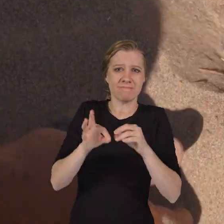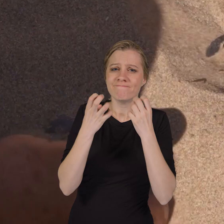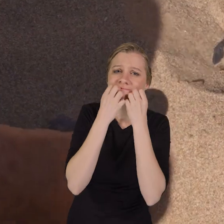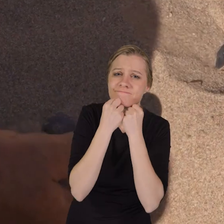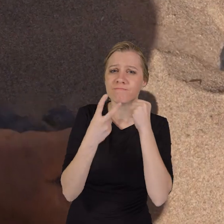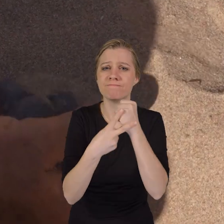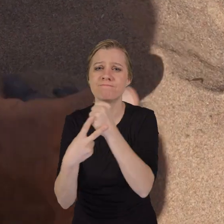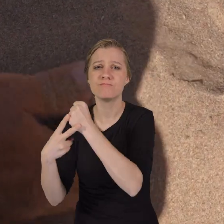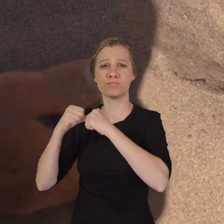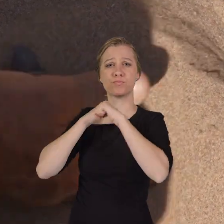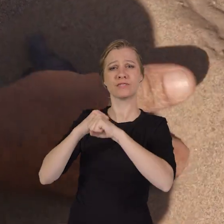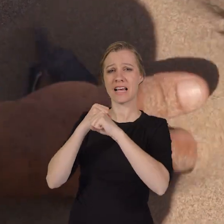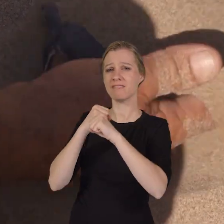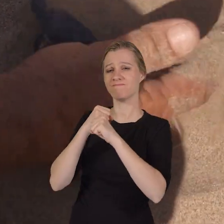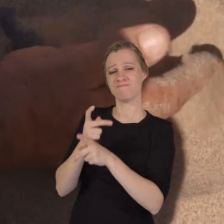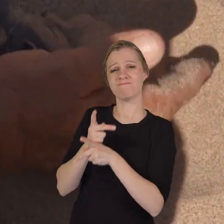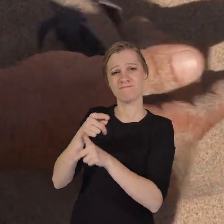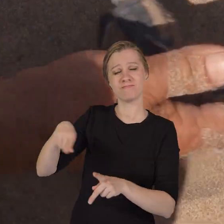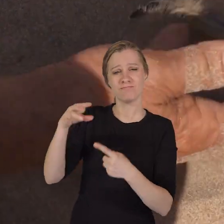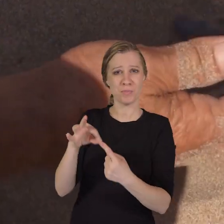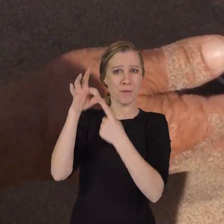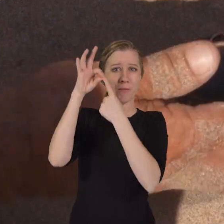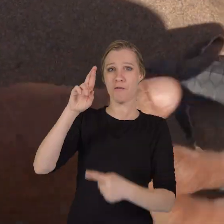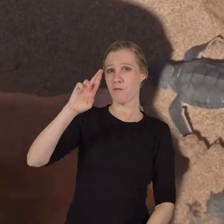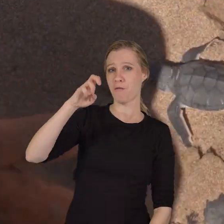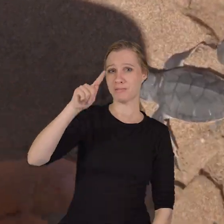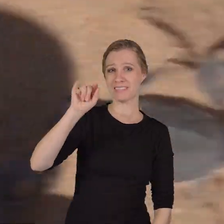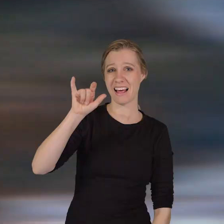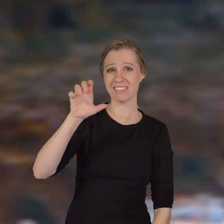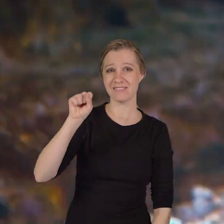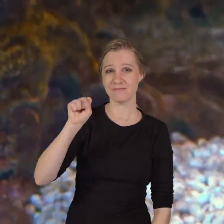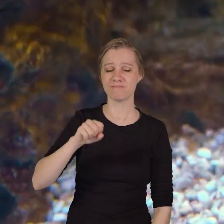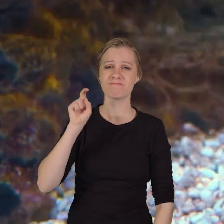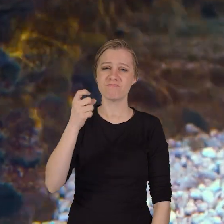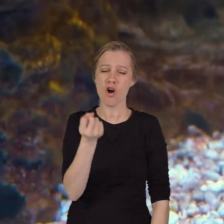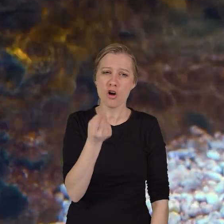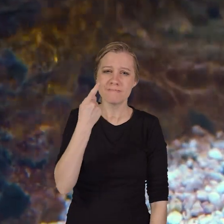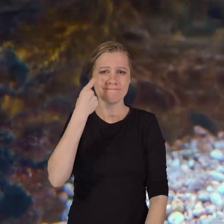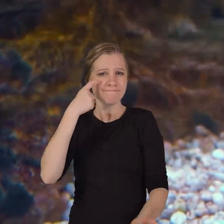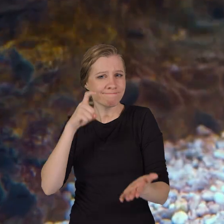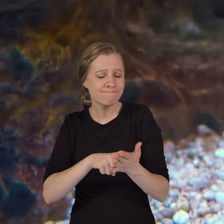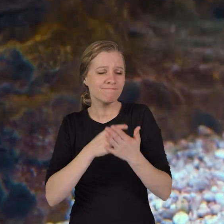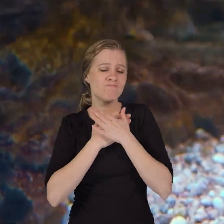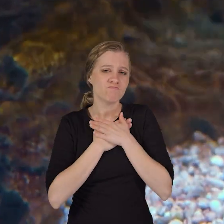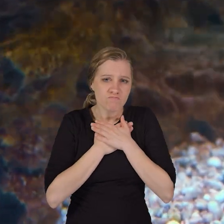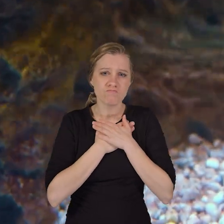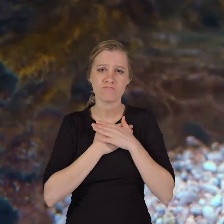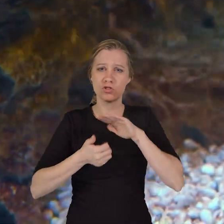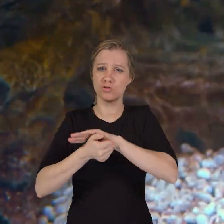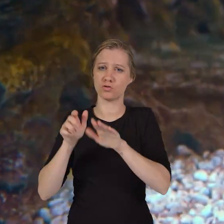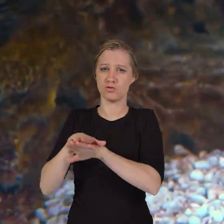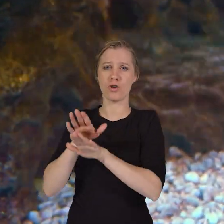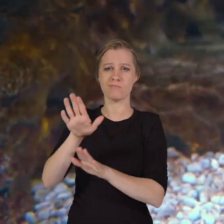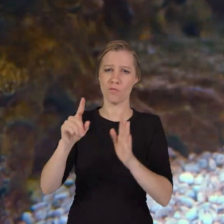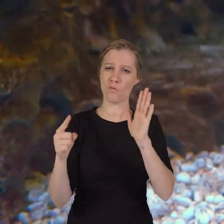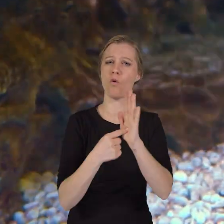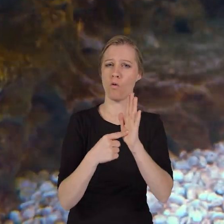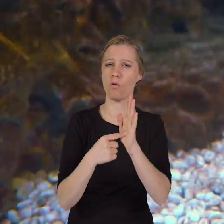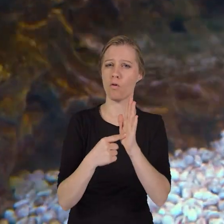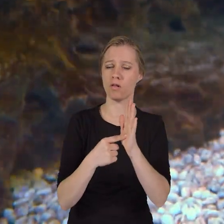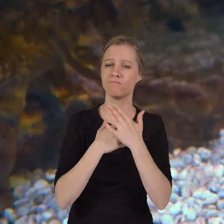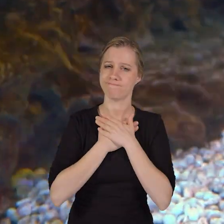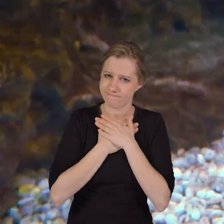are in place to protect and preserve these remarkable reptiles. We must understand and appreciate turtles'